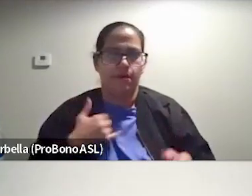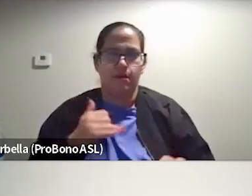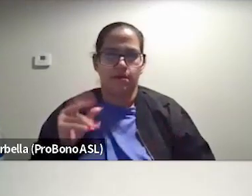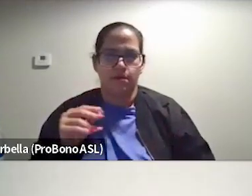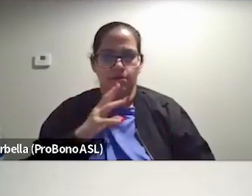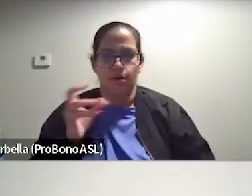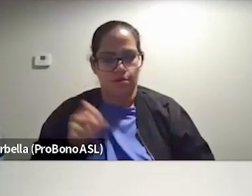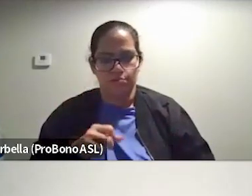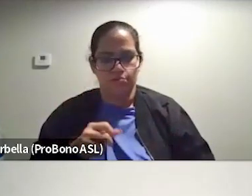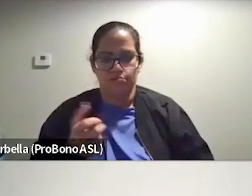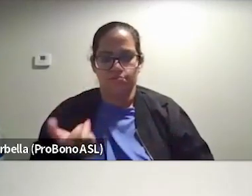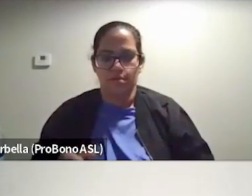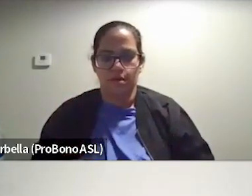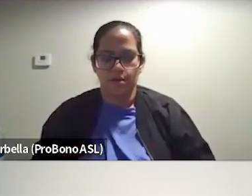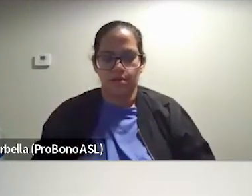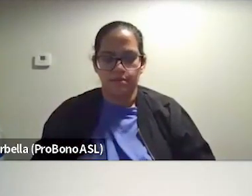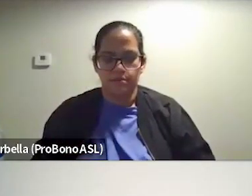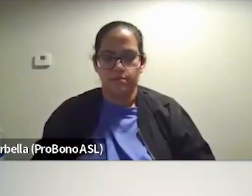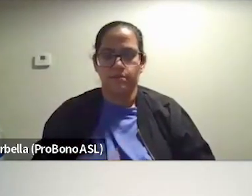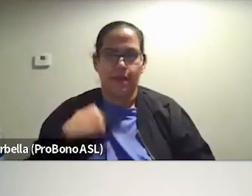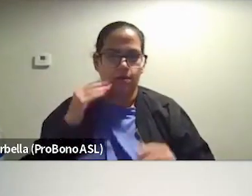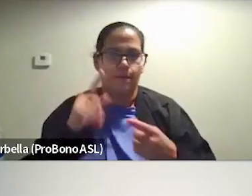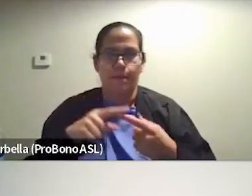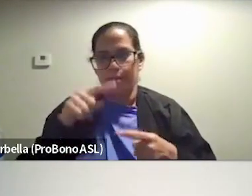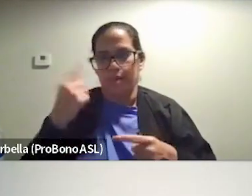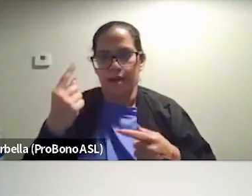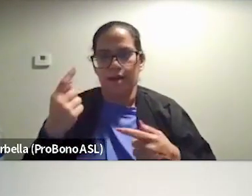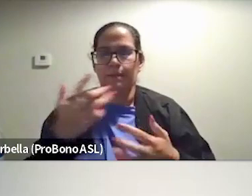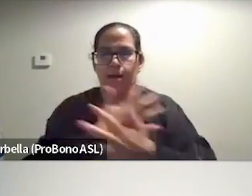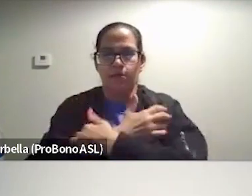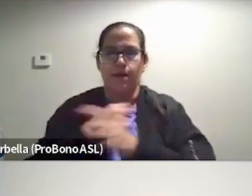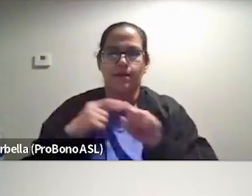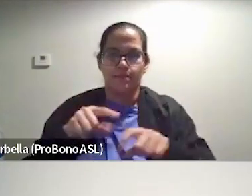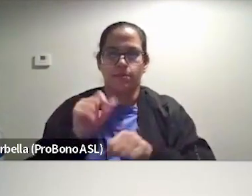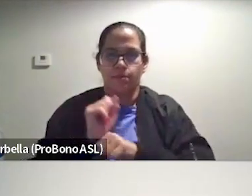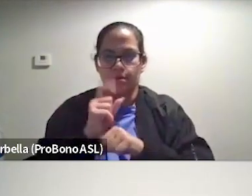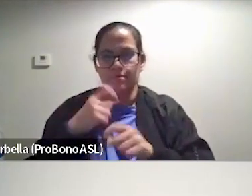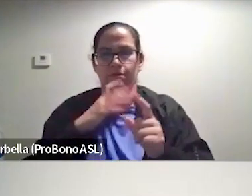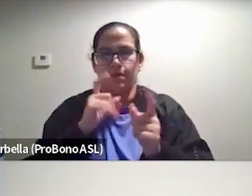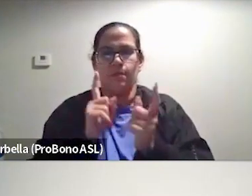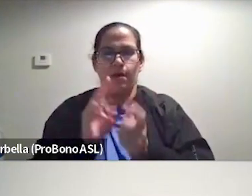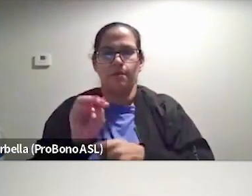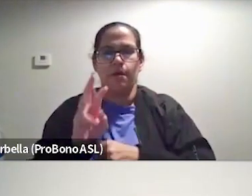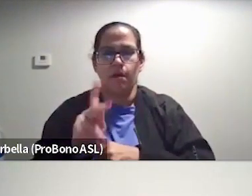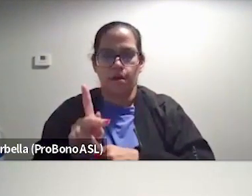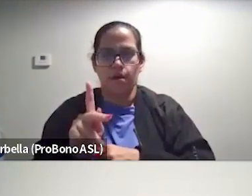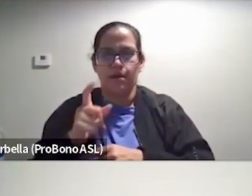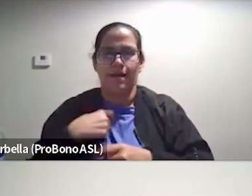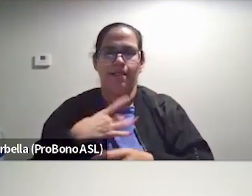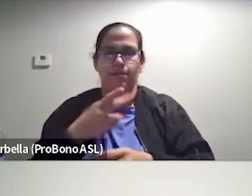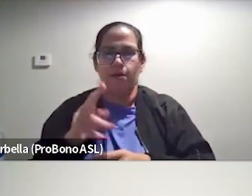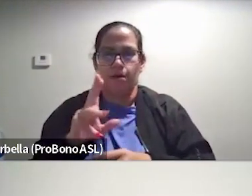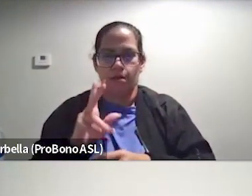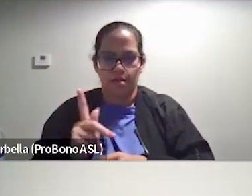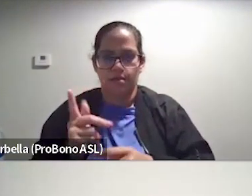it's old. I know about Black Panther and I came to work for you because I really want to meet Mark Ruffalo. Cause I liked the Hulk. Thank you. Like